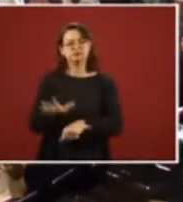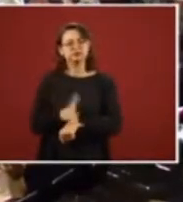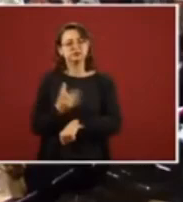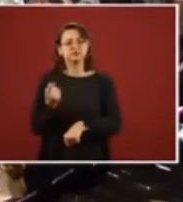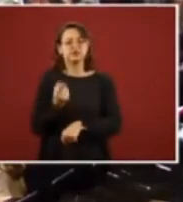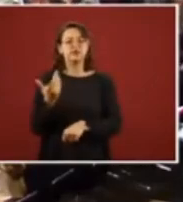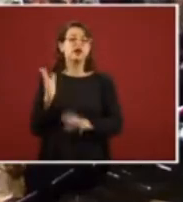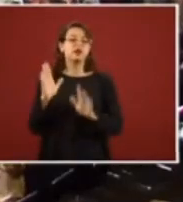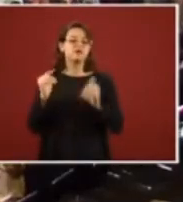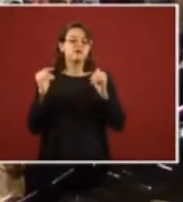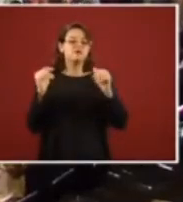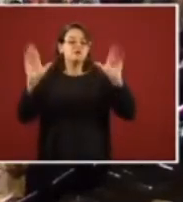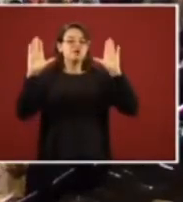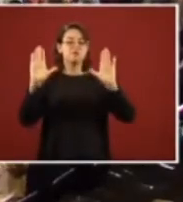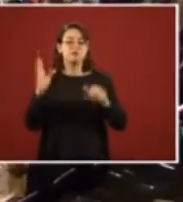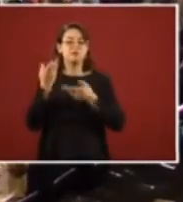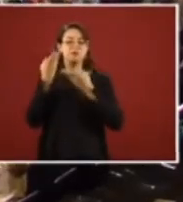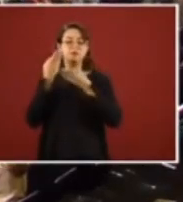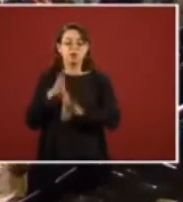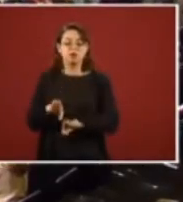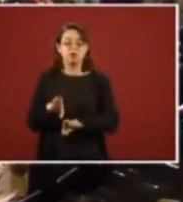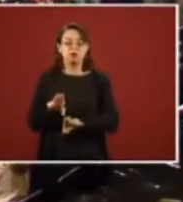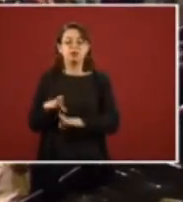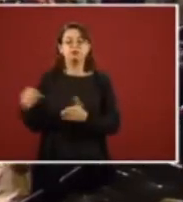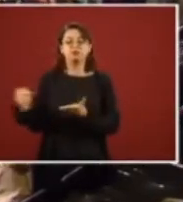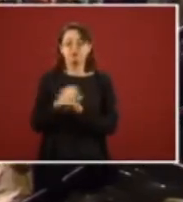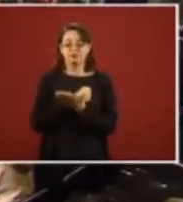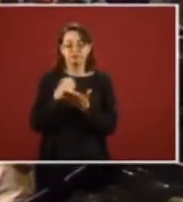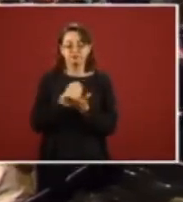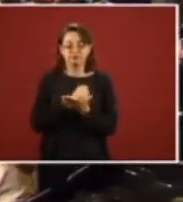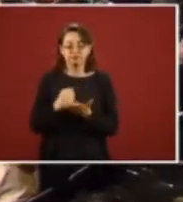Well, Banobras was the bank that used to finance this,